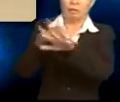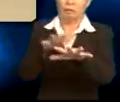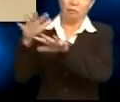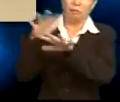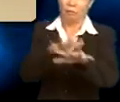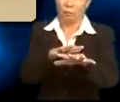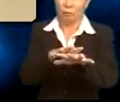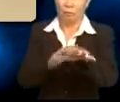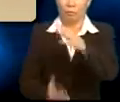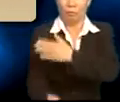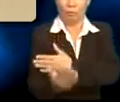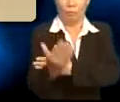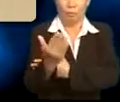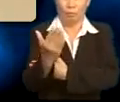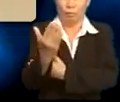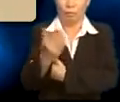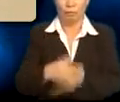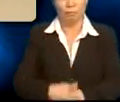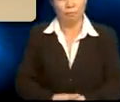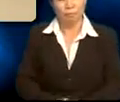morning clinic.